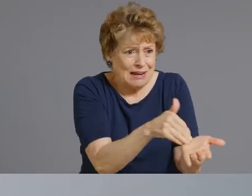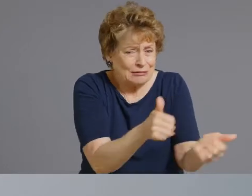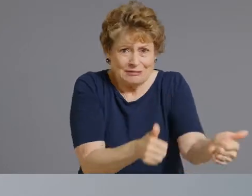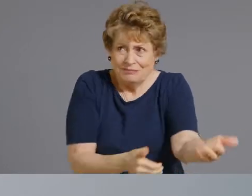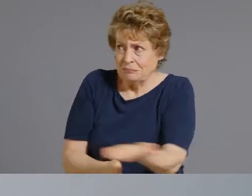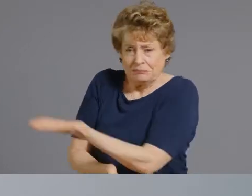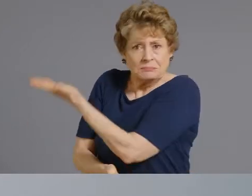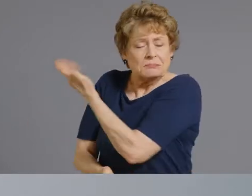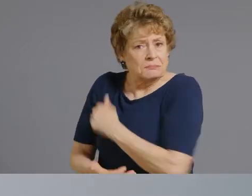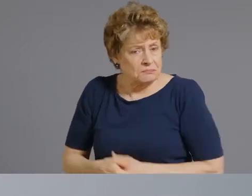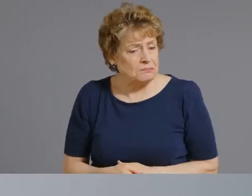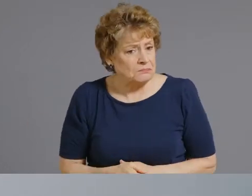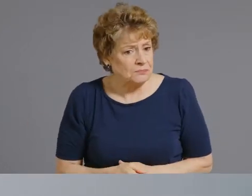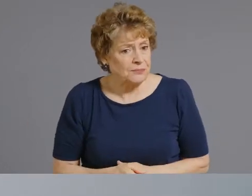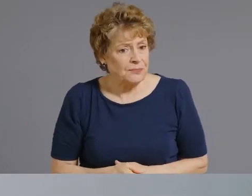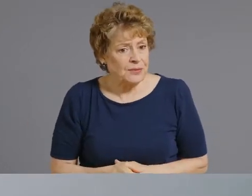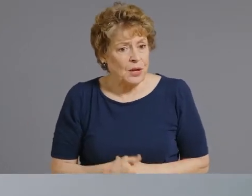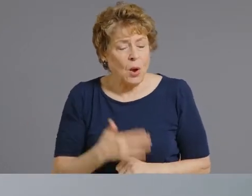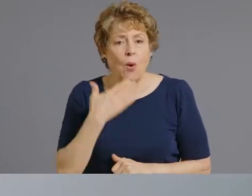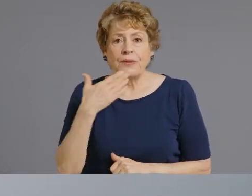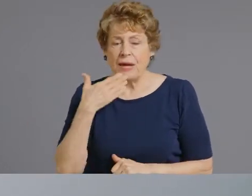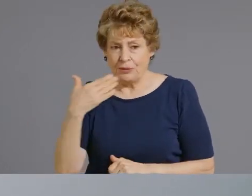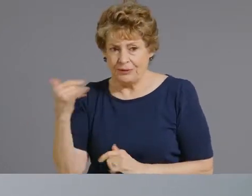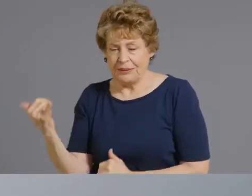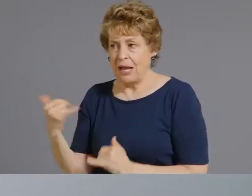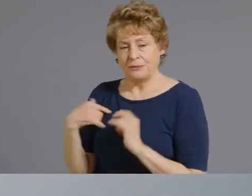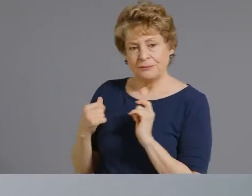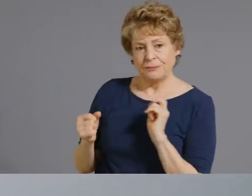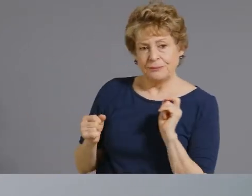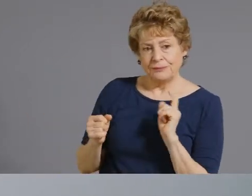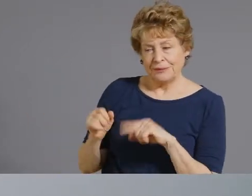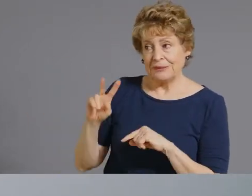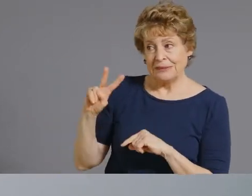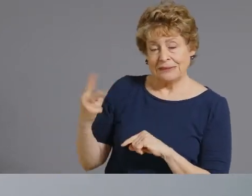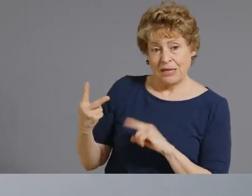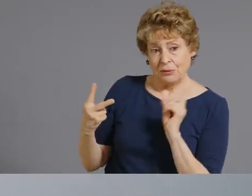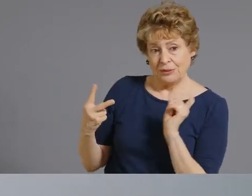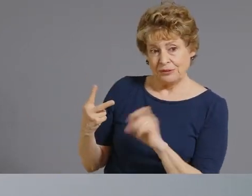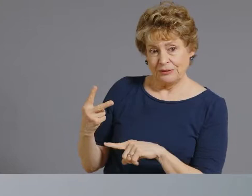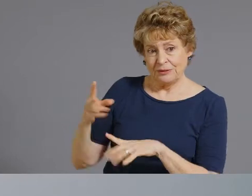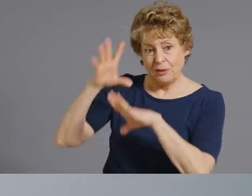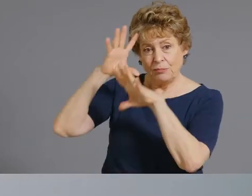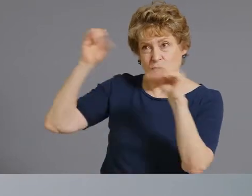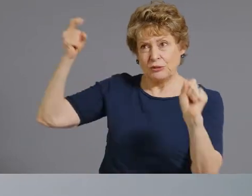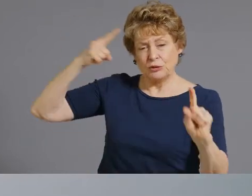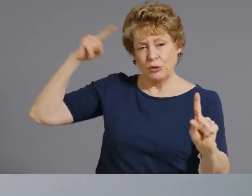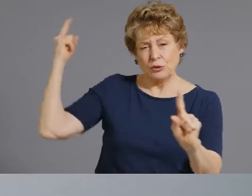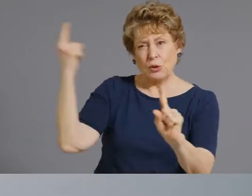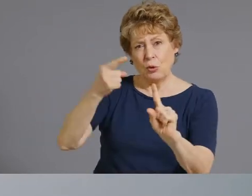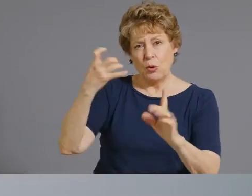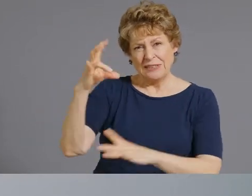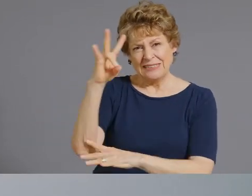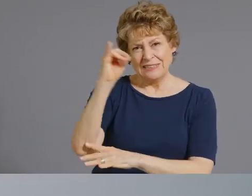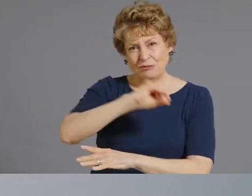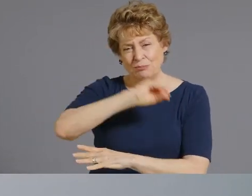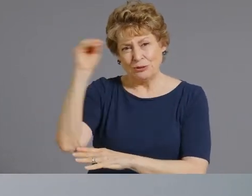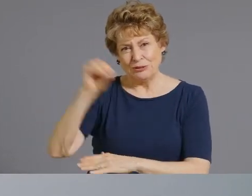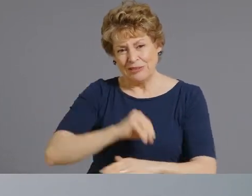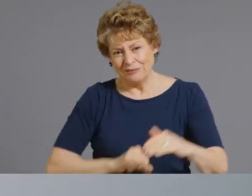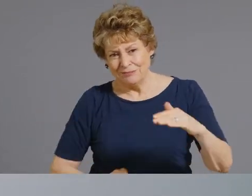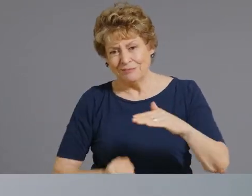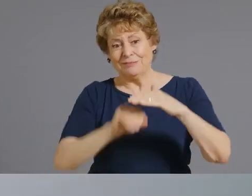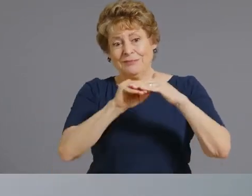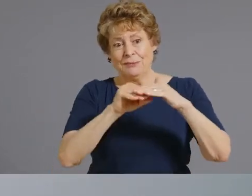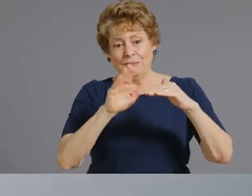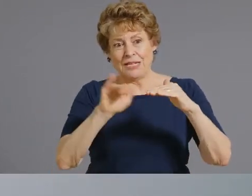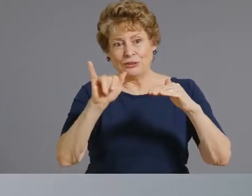it comes to the president's goal of 70 percent vaccinated by july 4th hey arizona is not going to be one of those states when